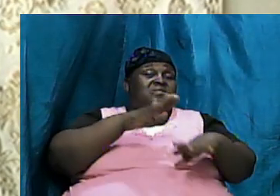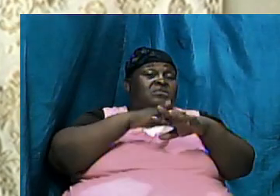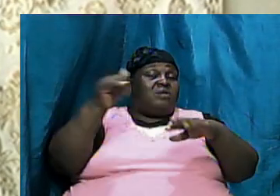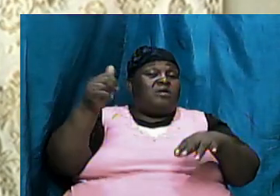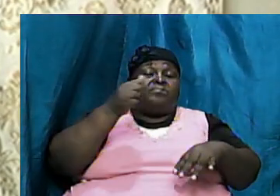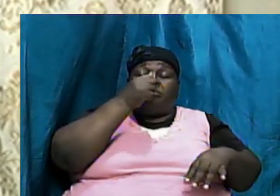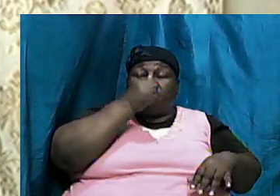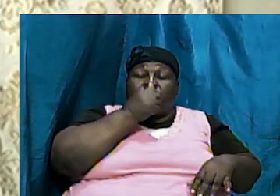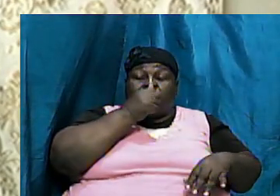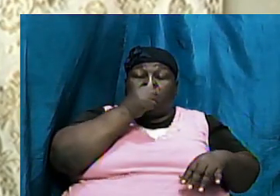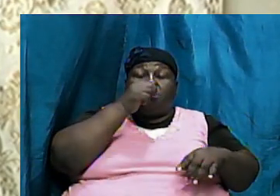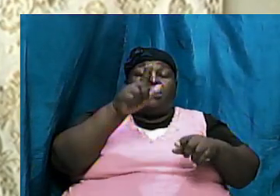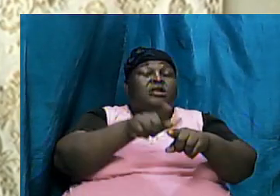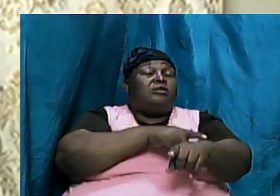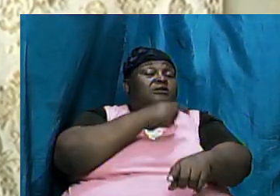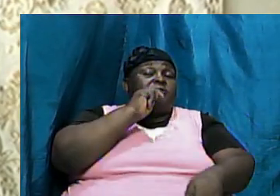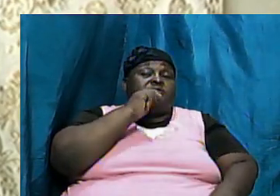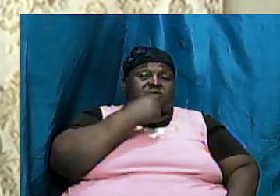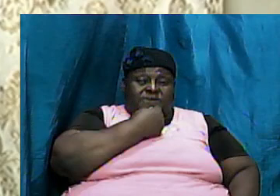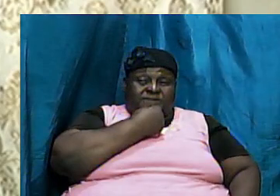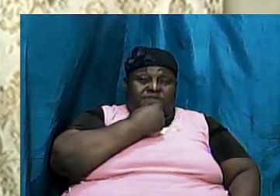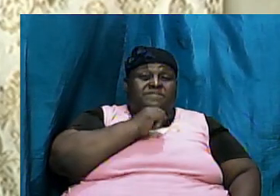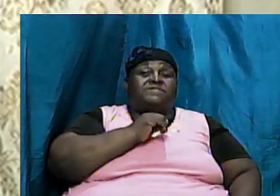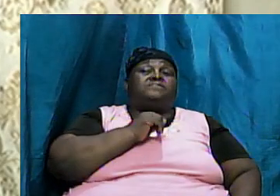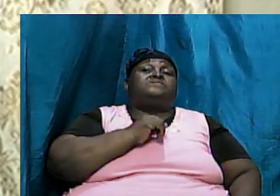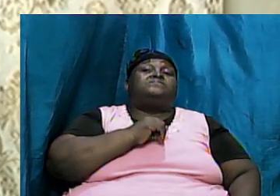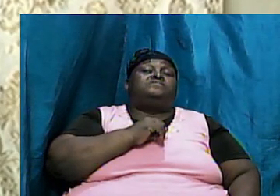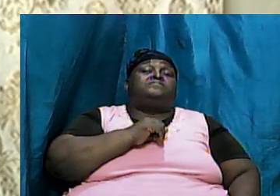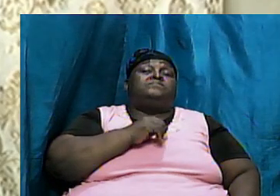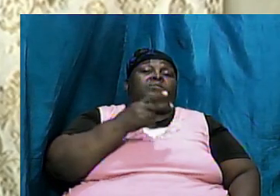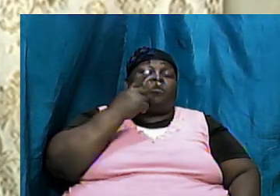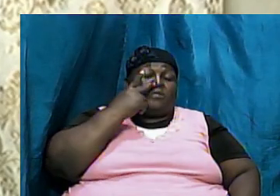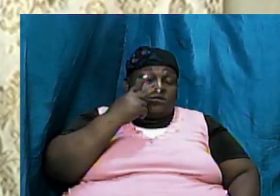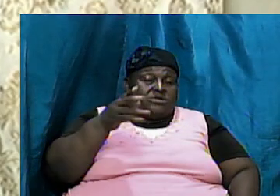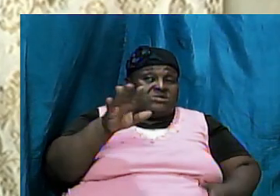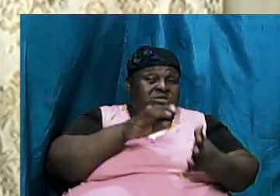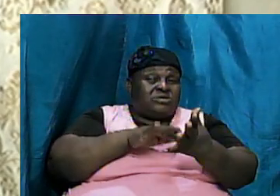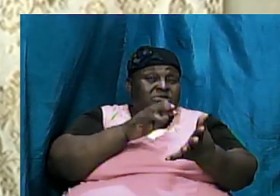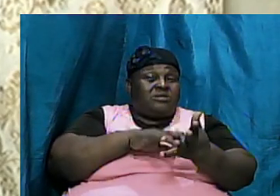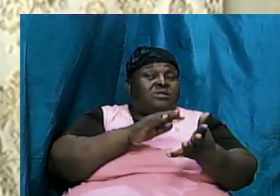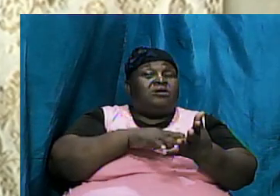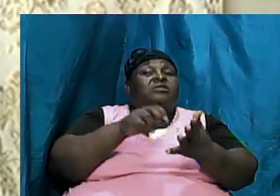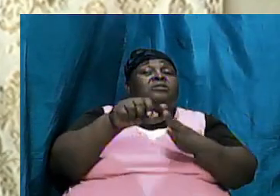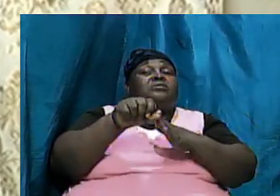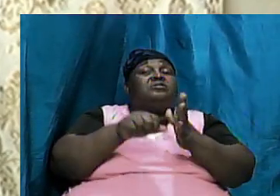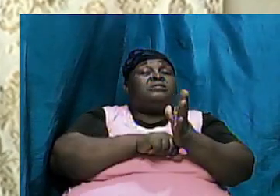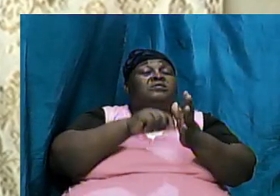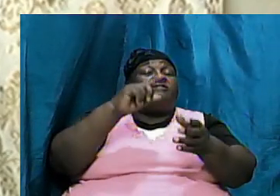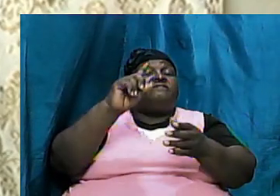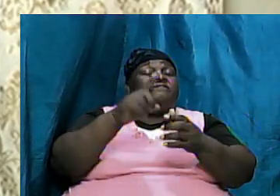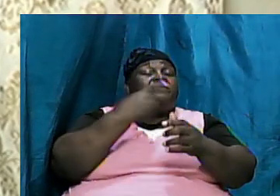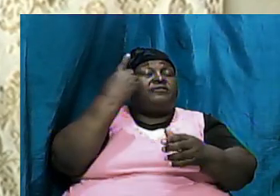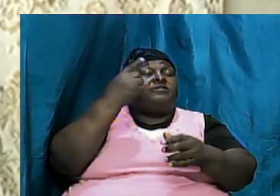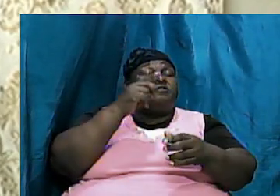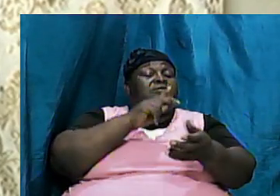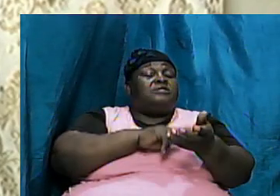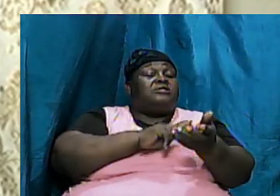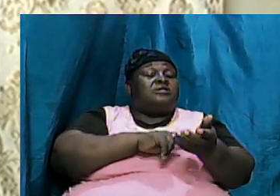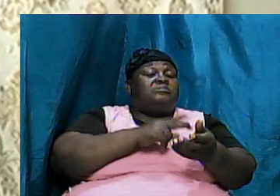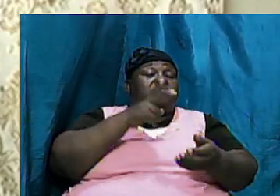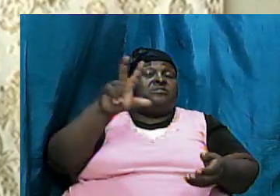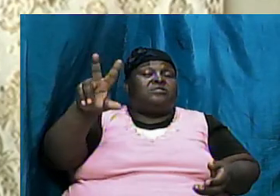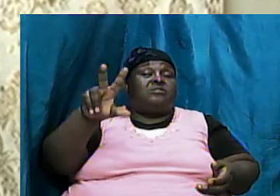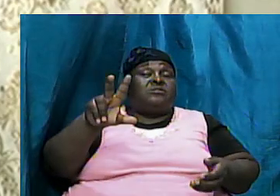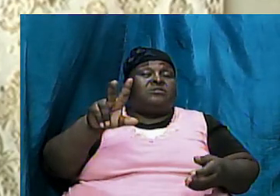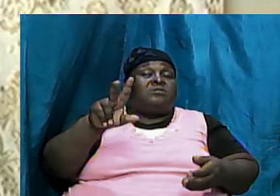length of time was recorded in Genesis and if we look at the scripture in 1 Peter 3 that we just read we see where Peter